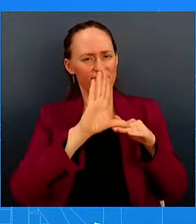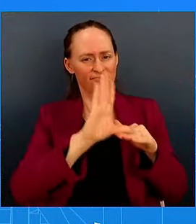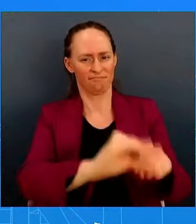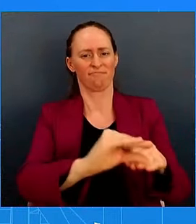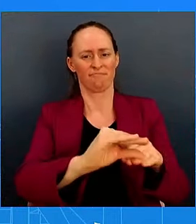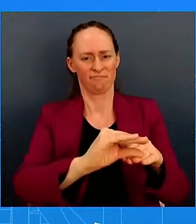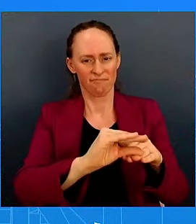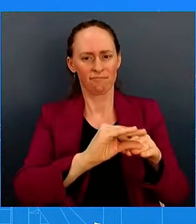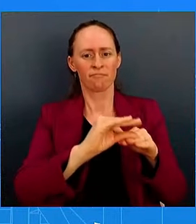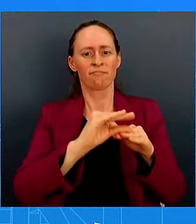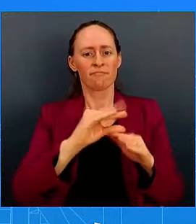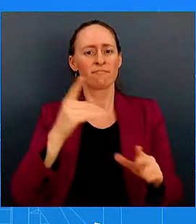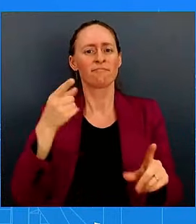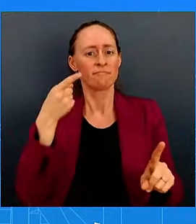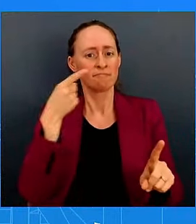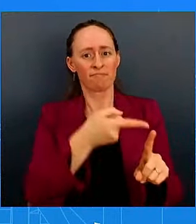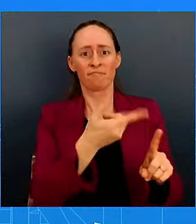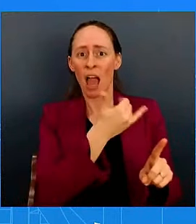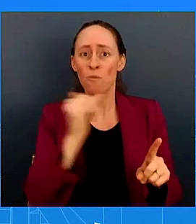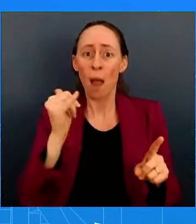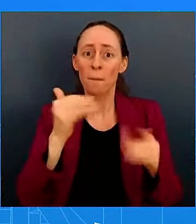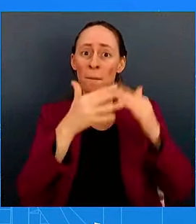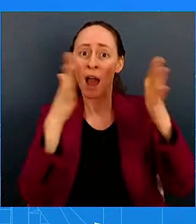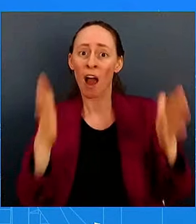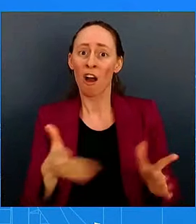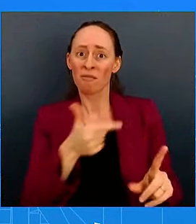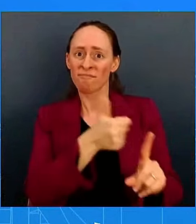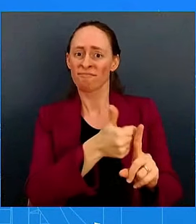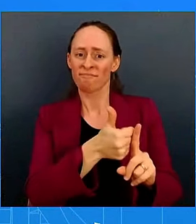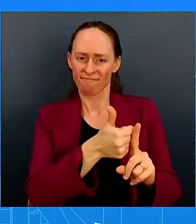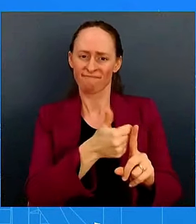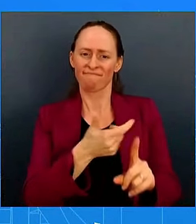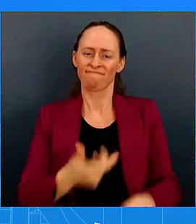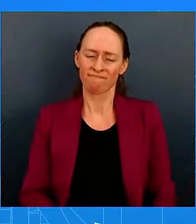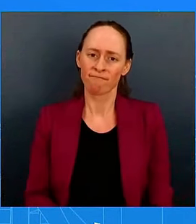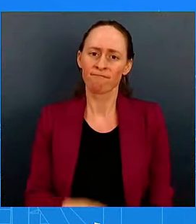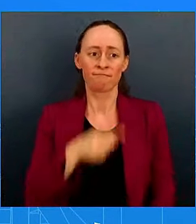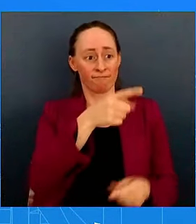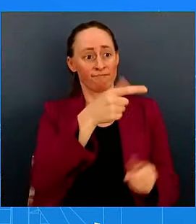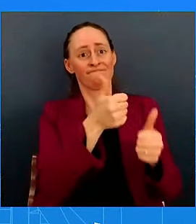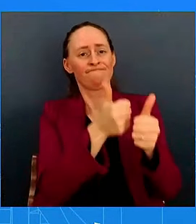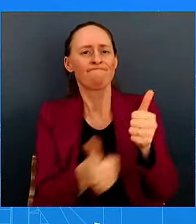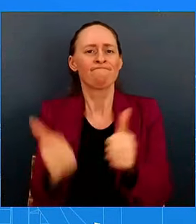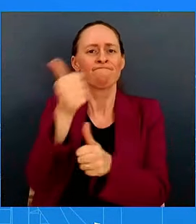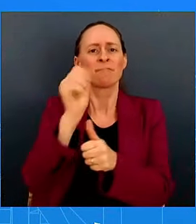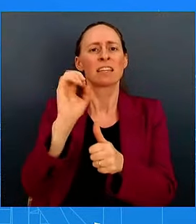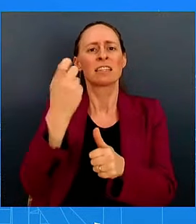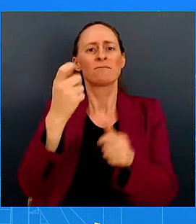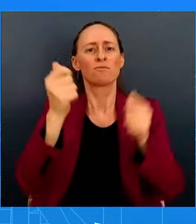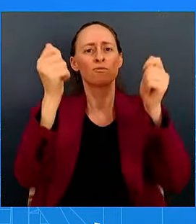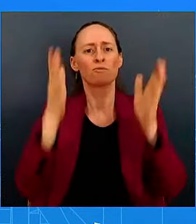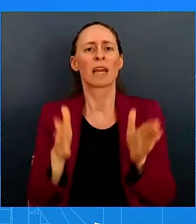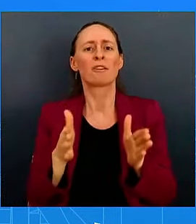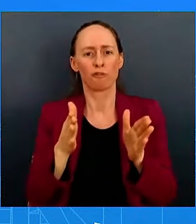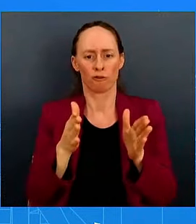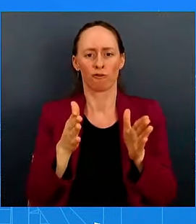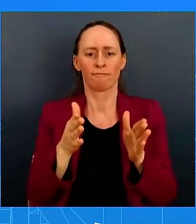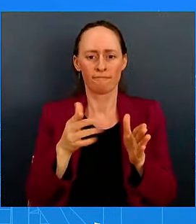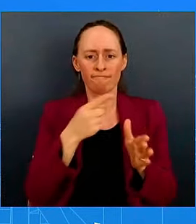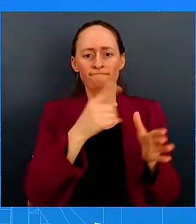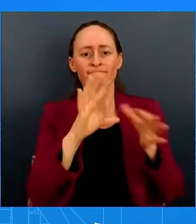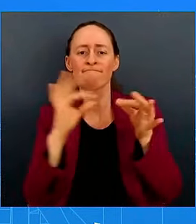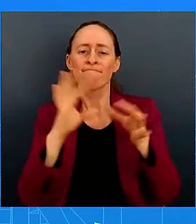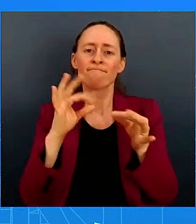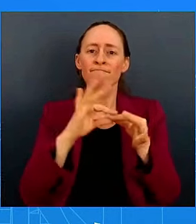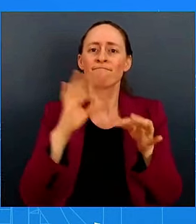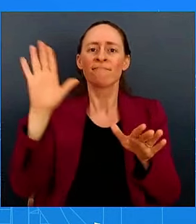Institute executive director, Maya Berry, at yesterday's Senate hearing. And they were deeply